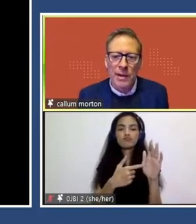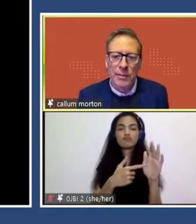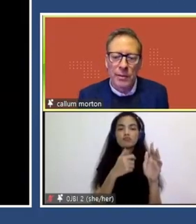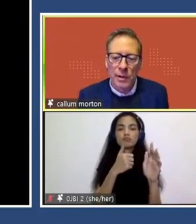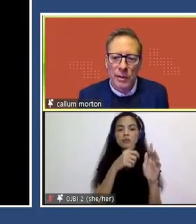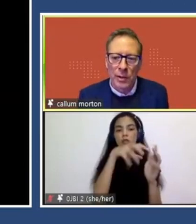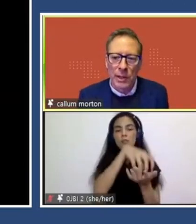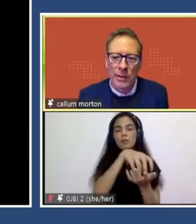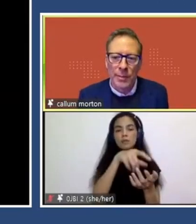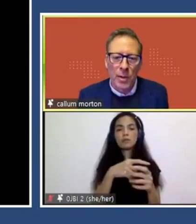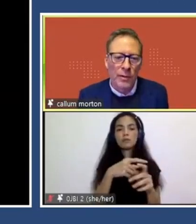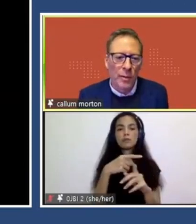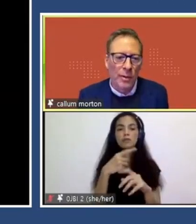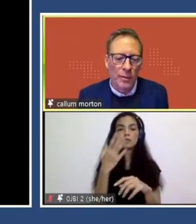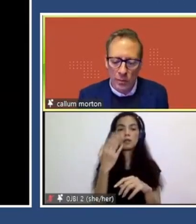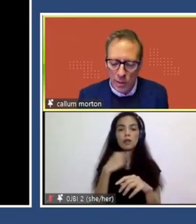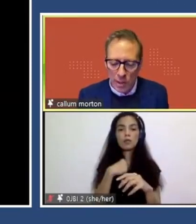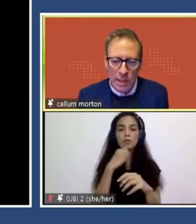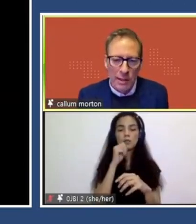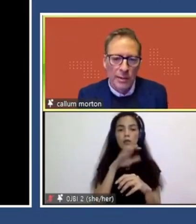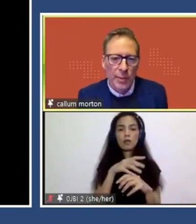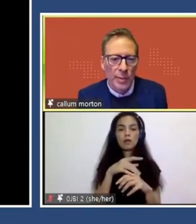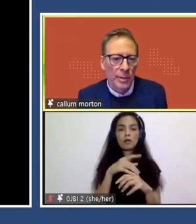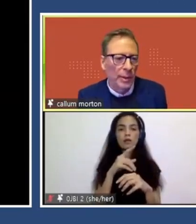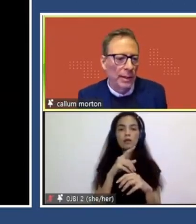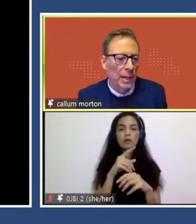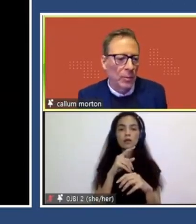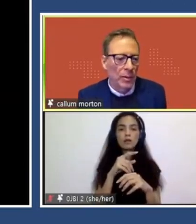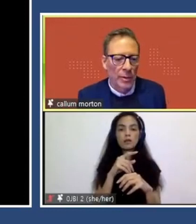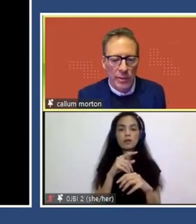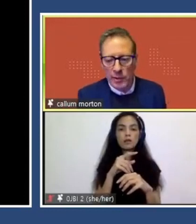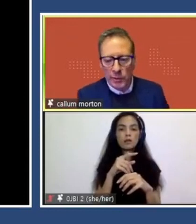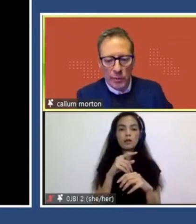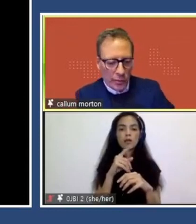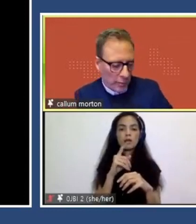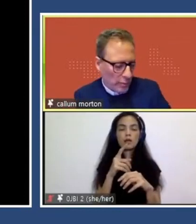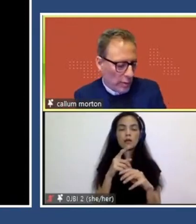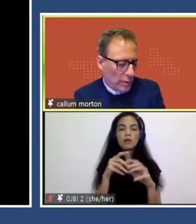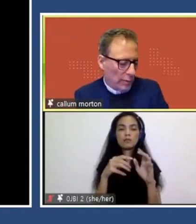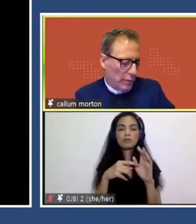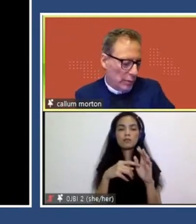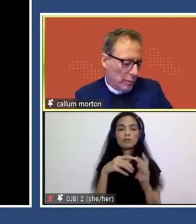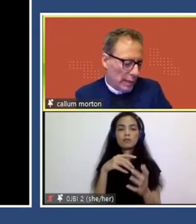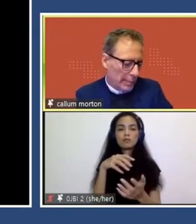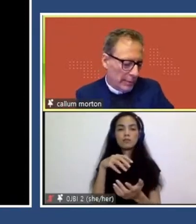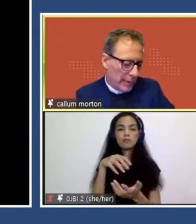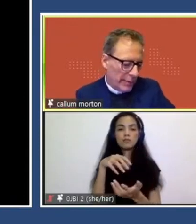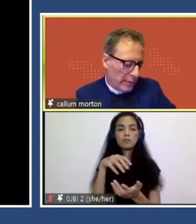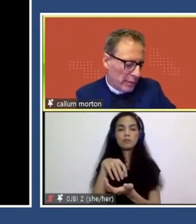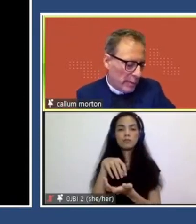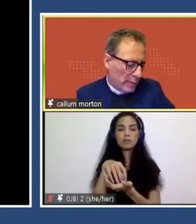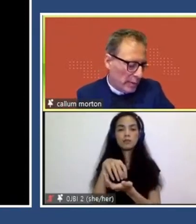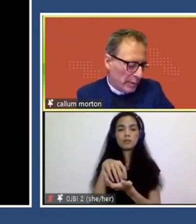And then, as I said, you know, earlier than bulk of what we do is permanent public artwork. So I'm just going to talk to, talk to